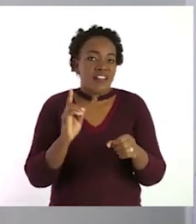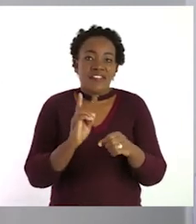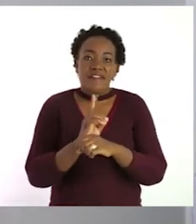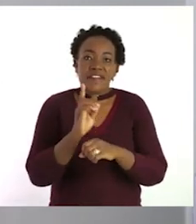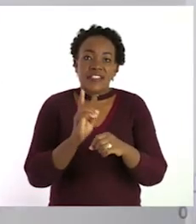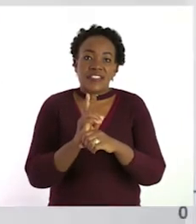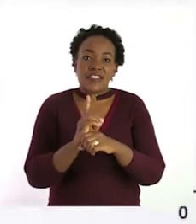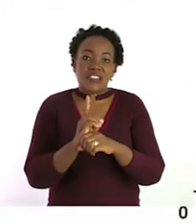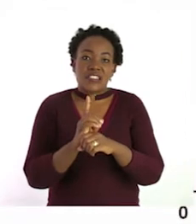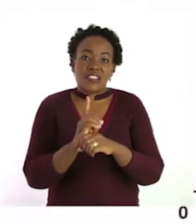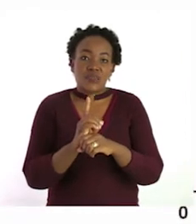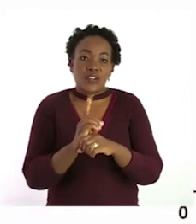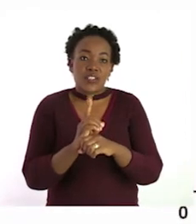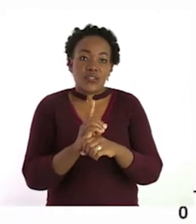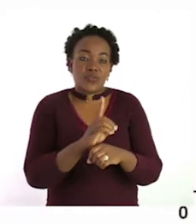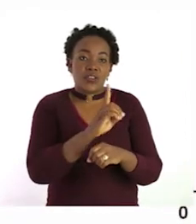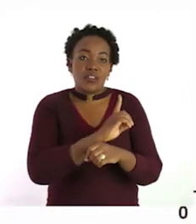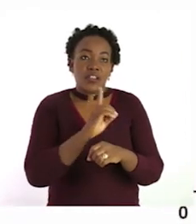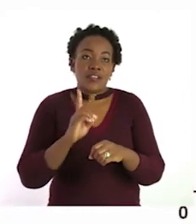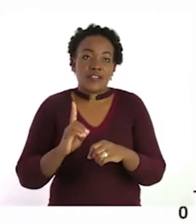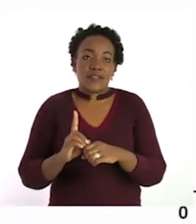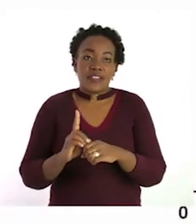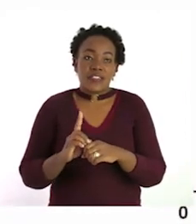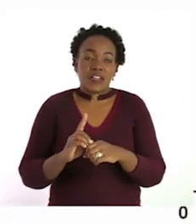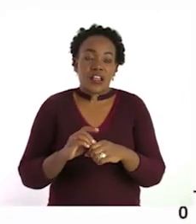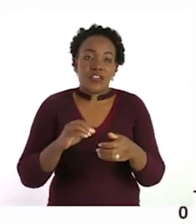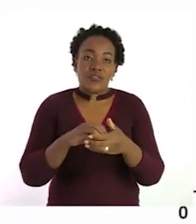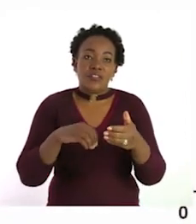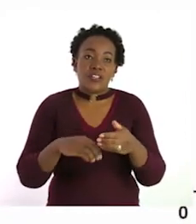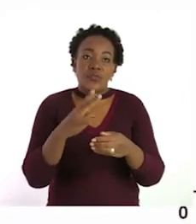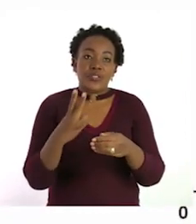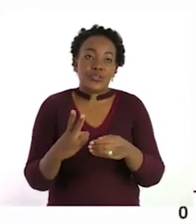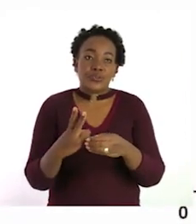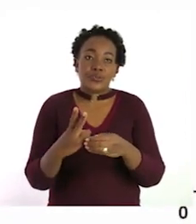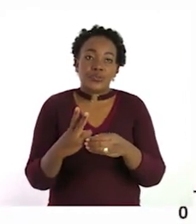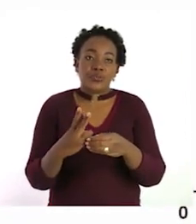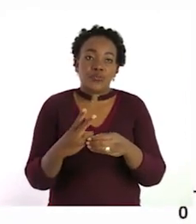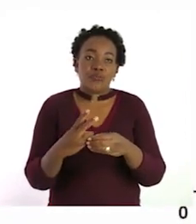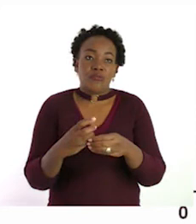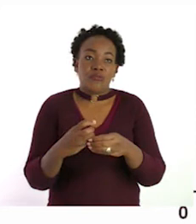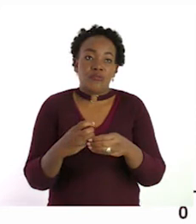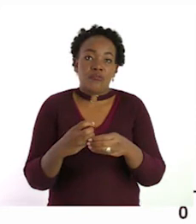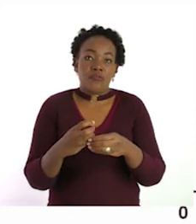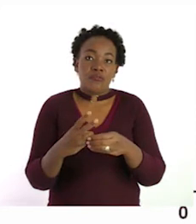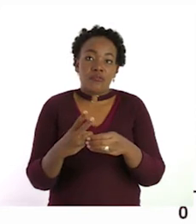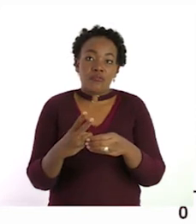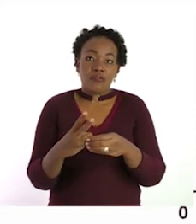17 minus 2. So, we go to